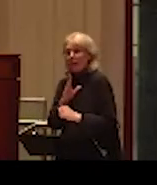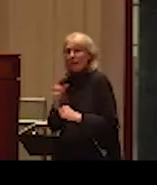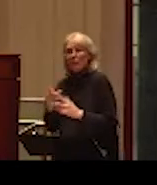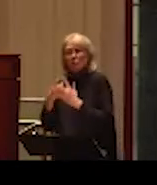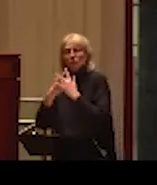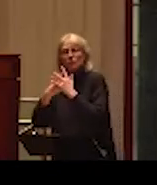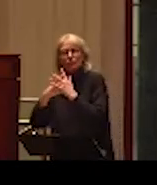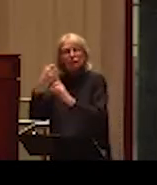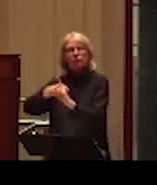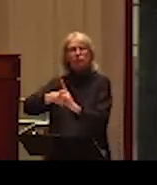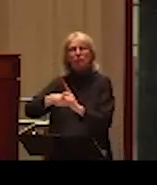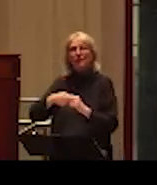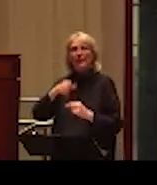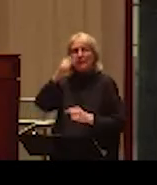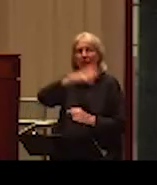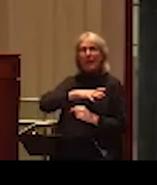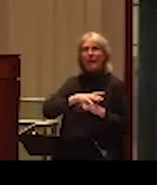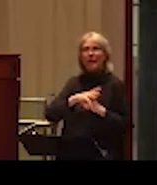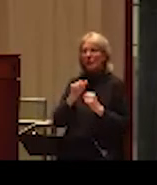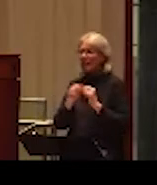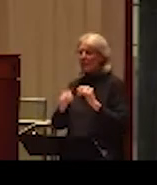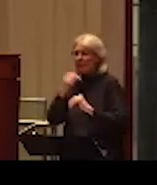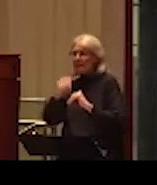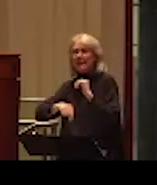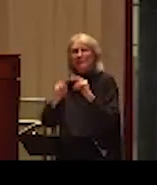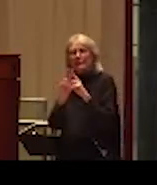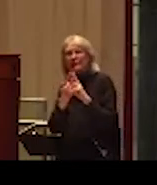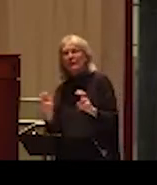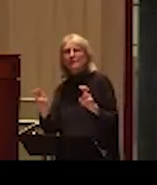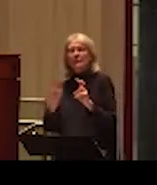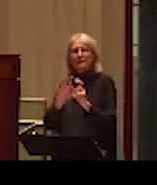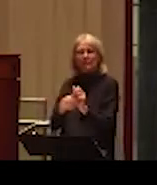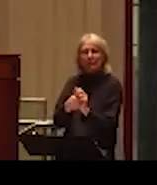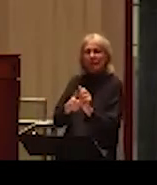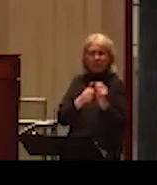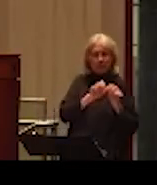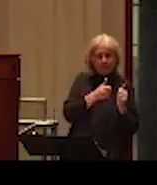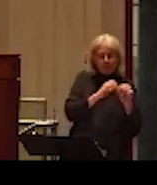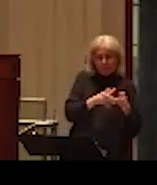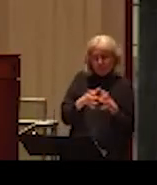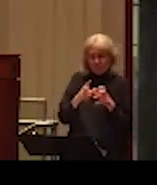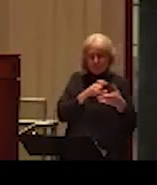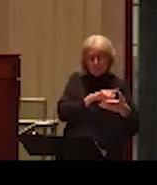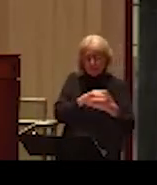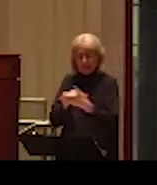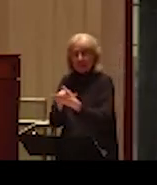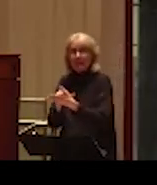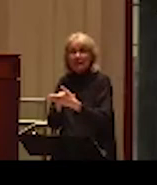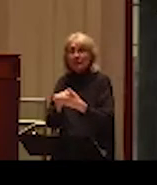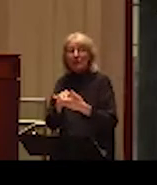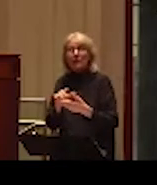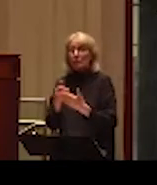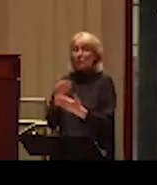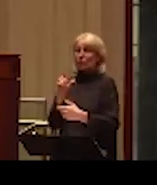-analysis. All the relevant studies available for the review before